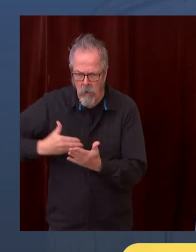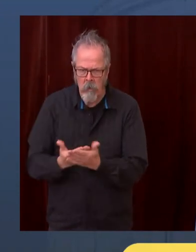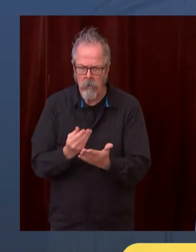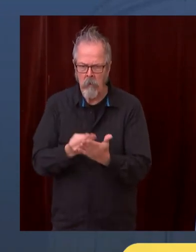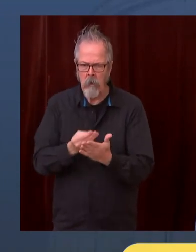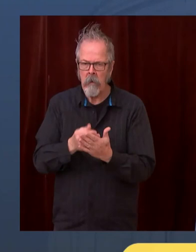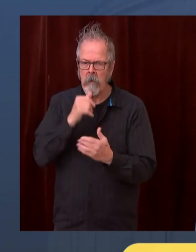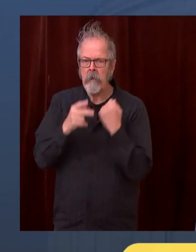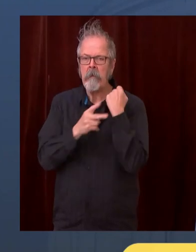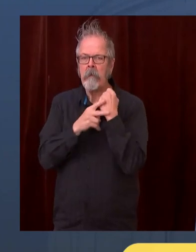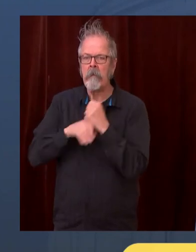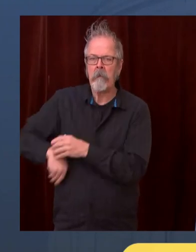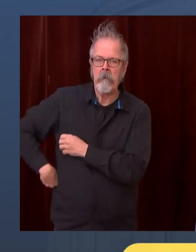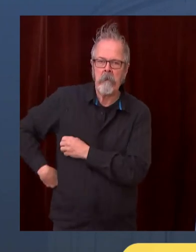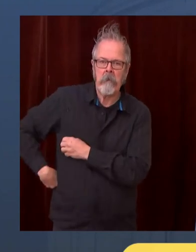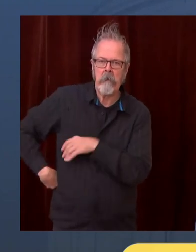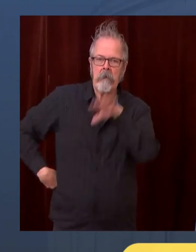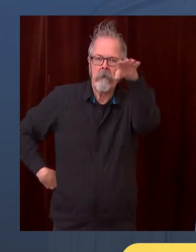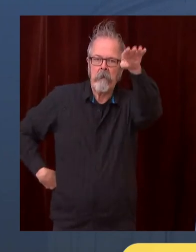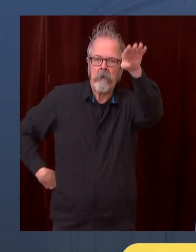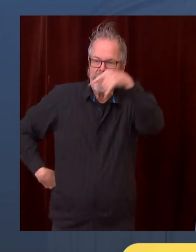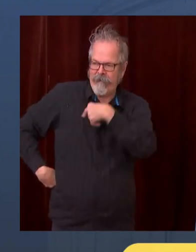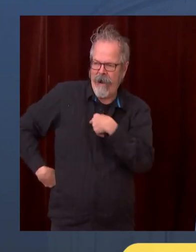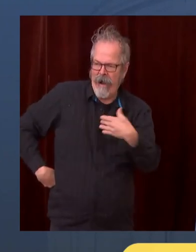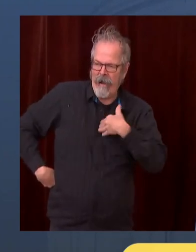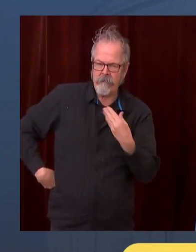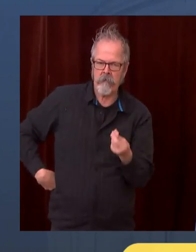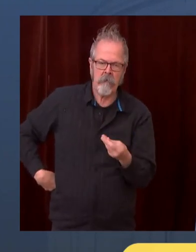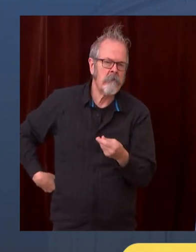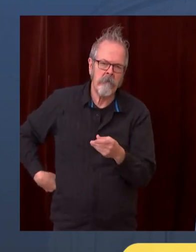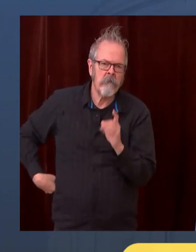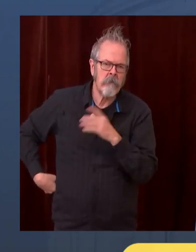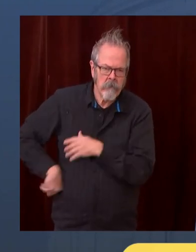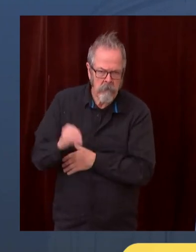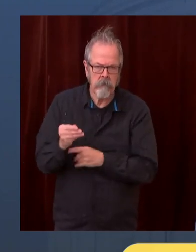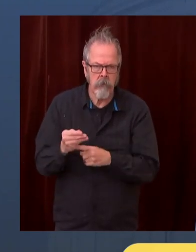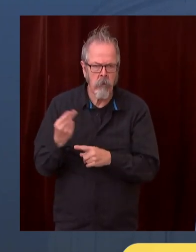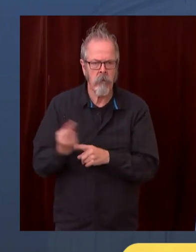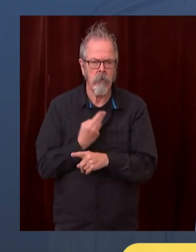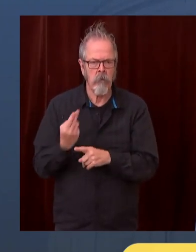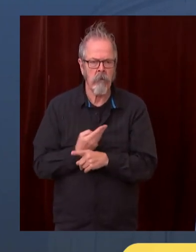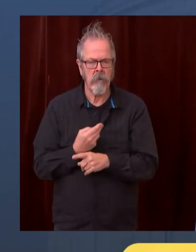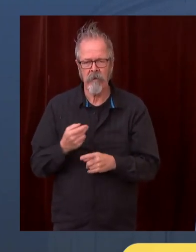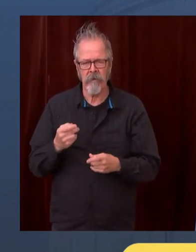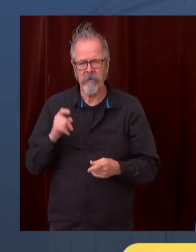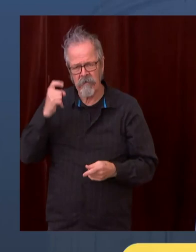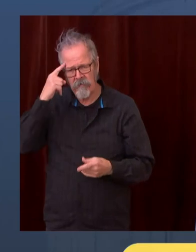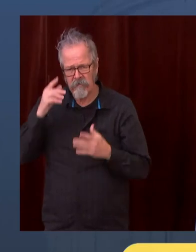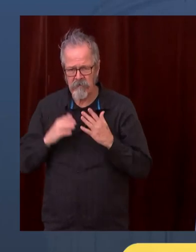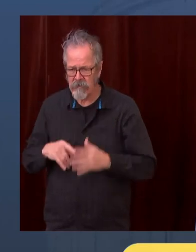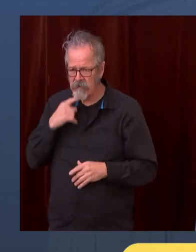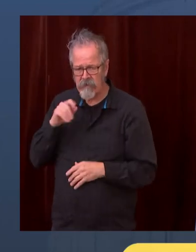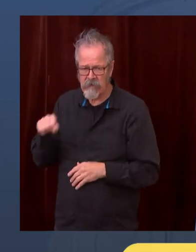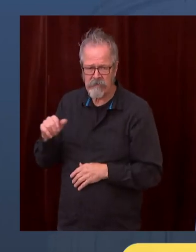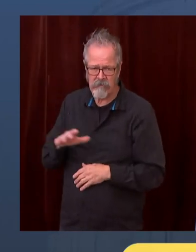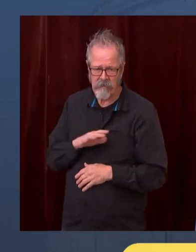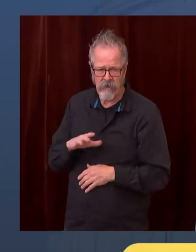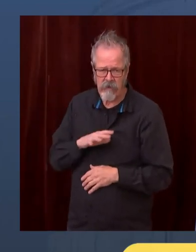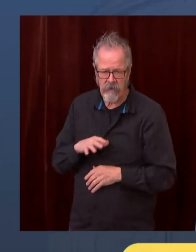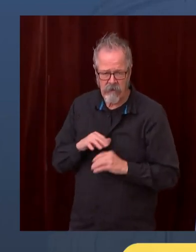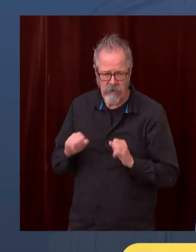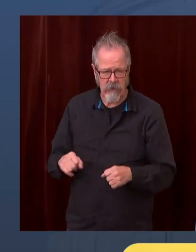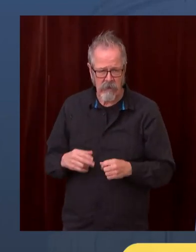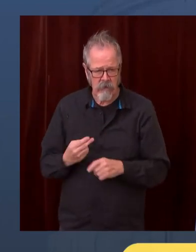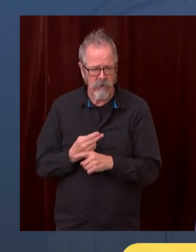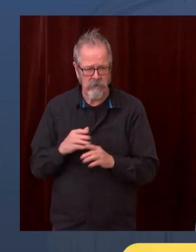into January? Yes, we'll be able to do that. And I think so far our pace of decision-making